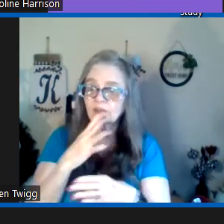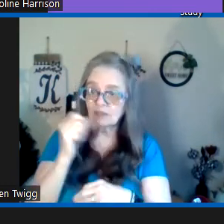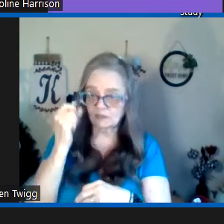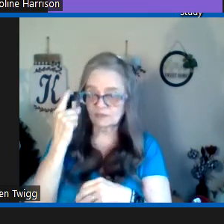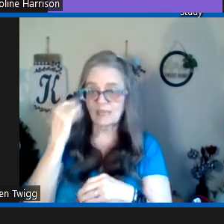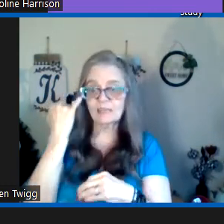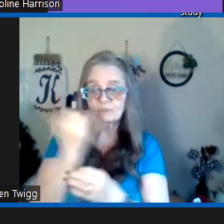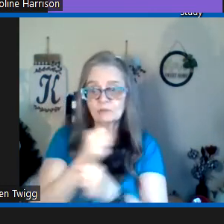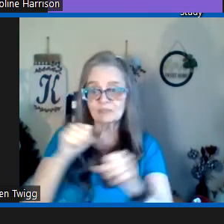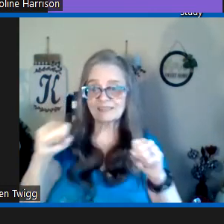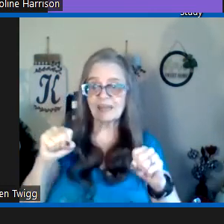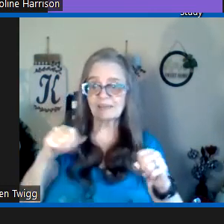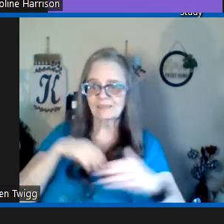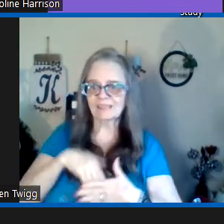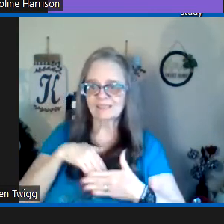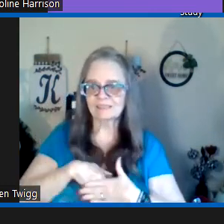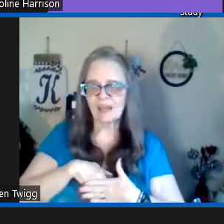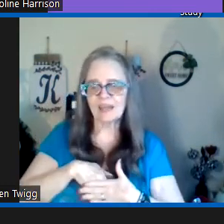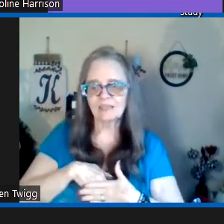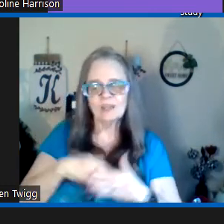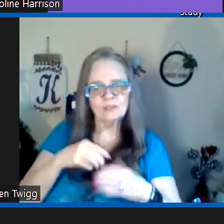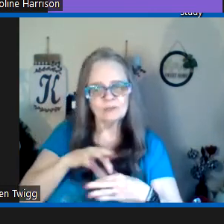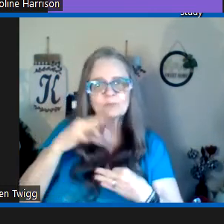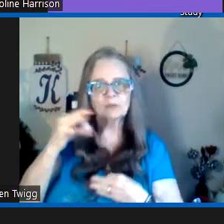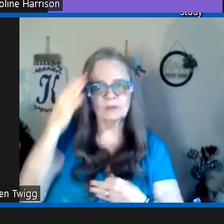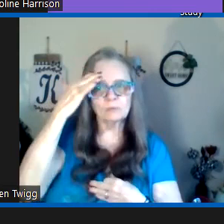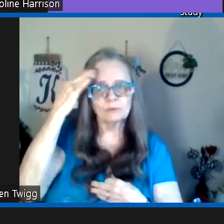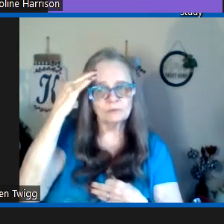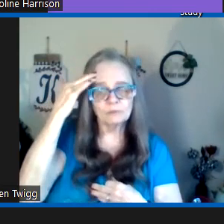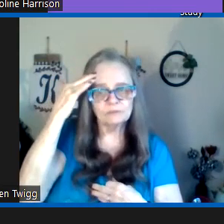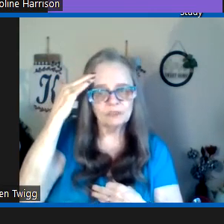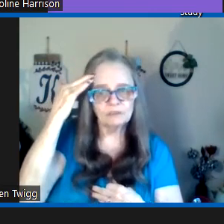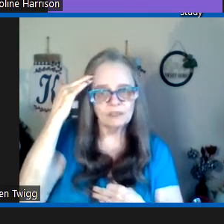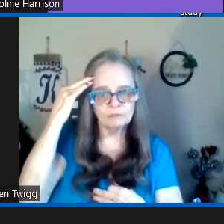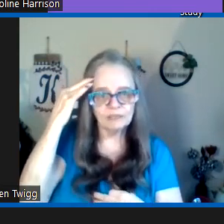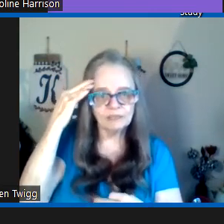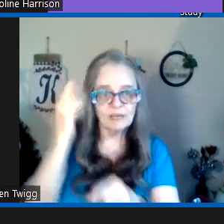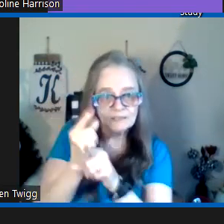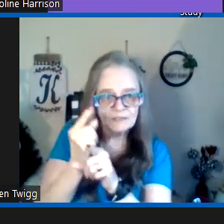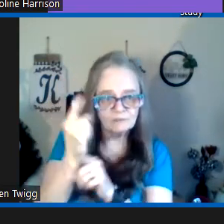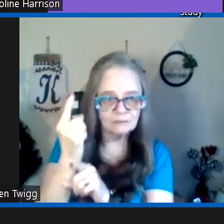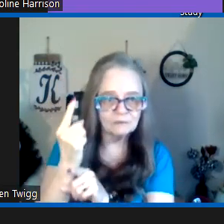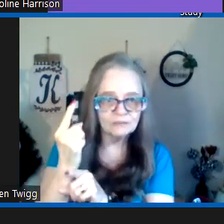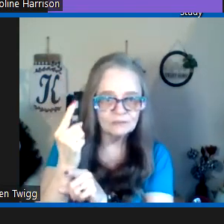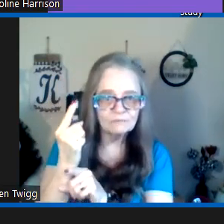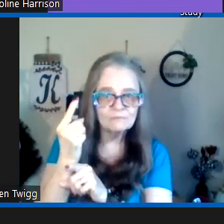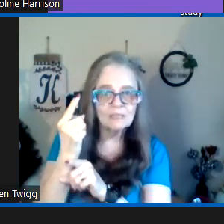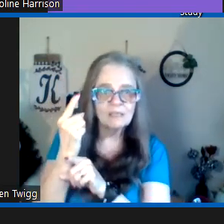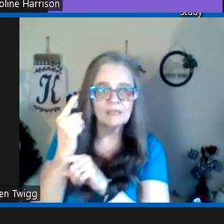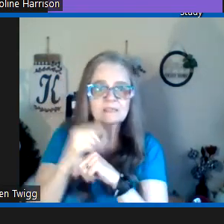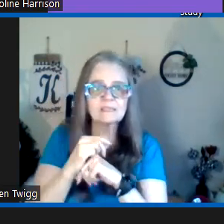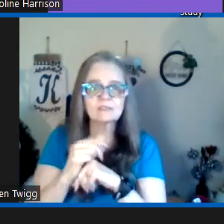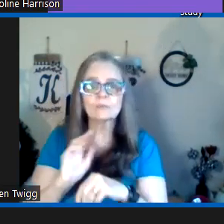and understand if you are saved inside your spirit will will know and recognize the right ones